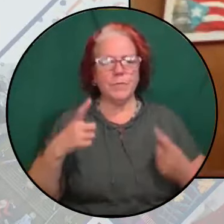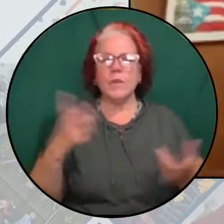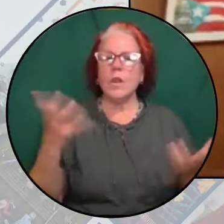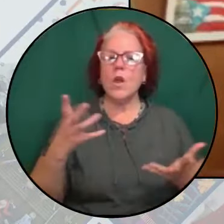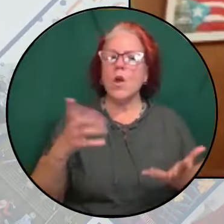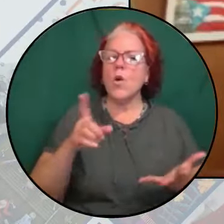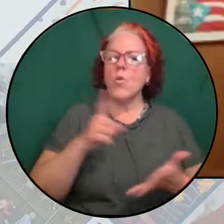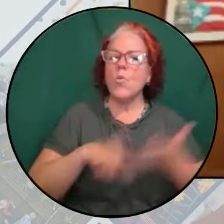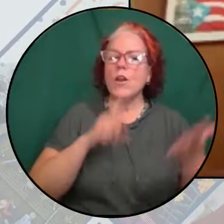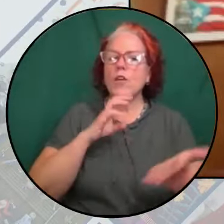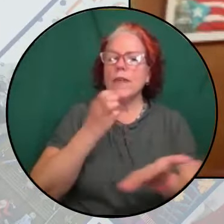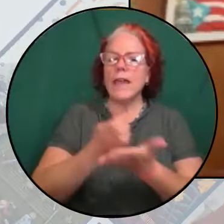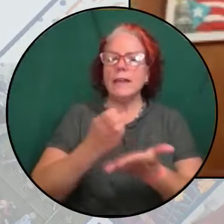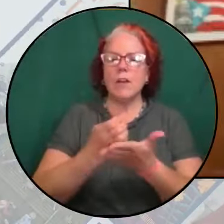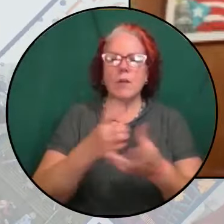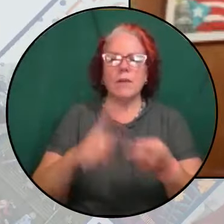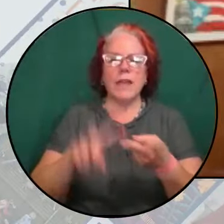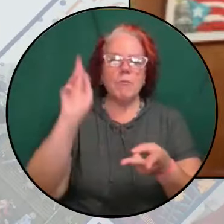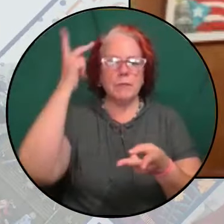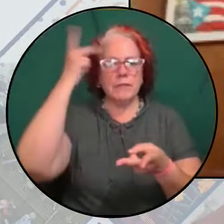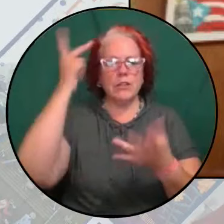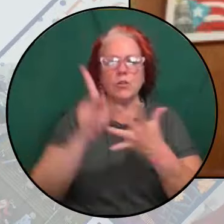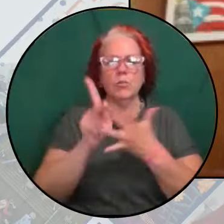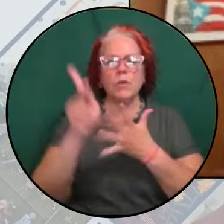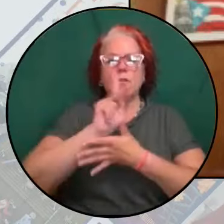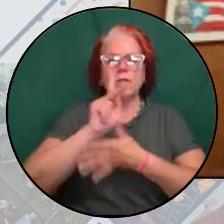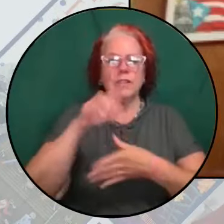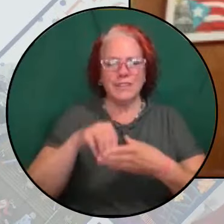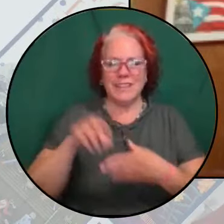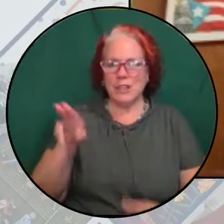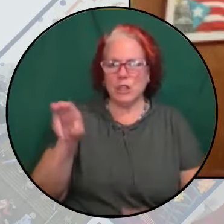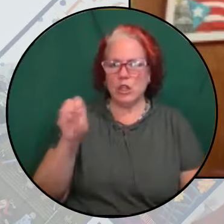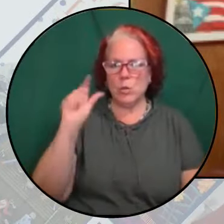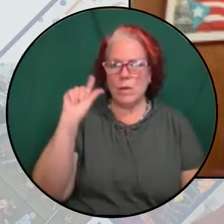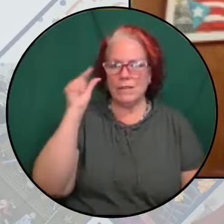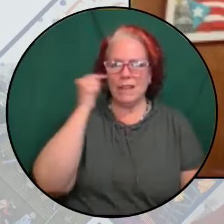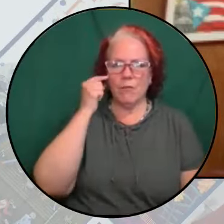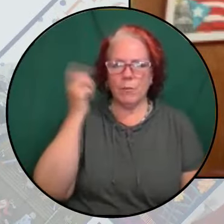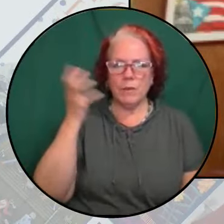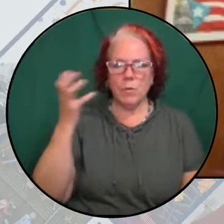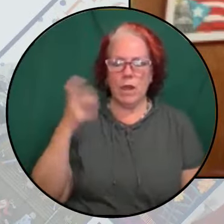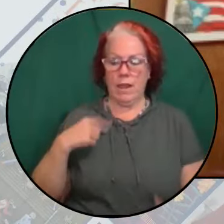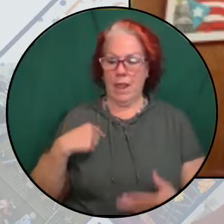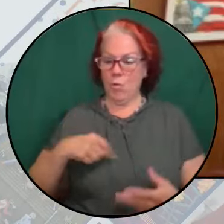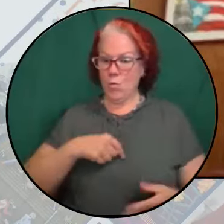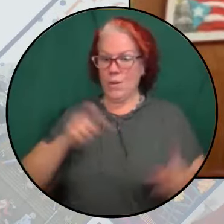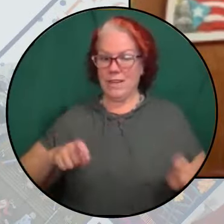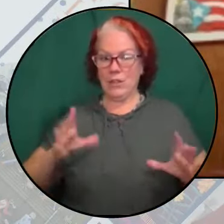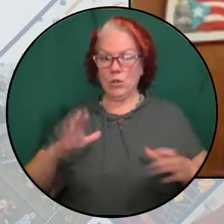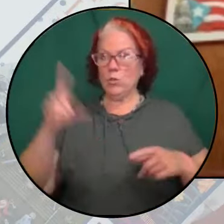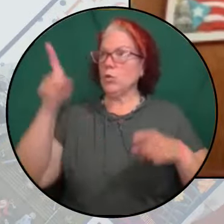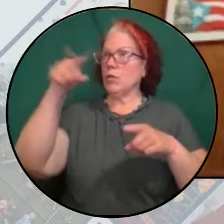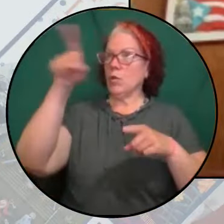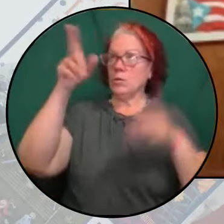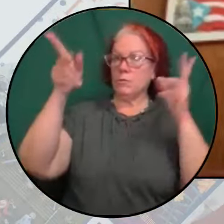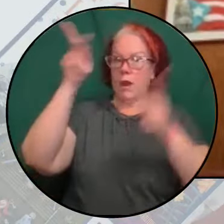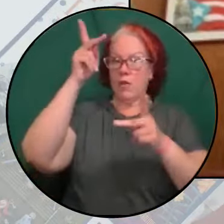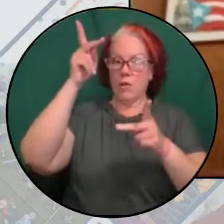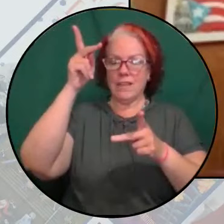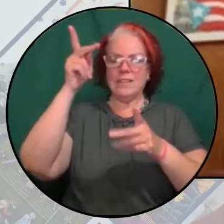are the economic and political priorities of this U.S. government, and what do we need to do to shift those priorities?